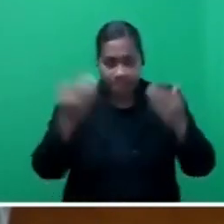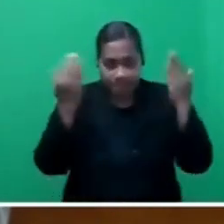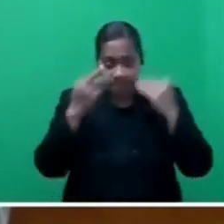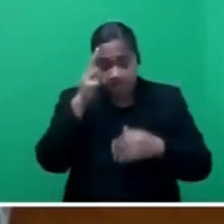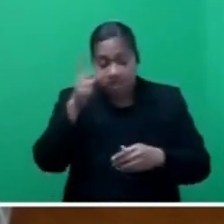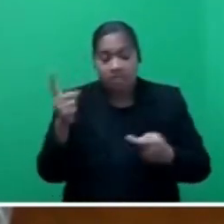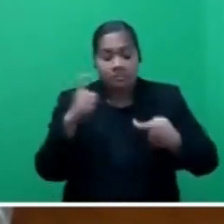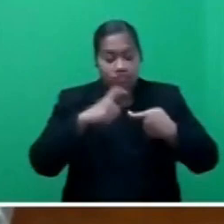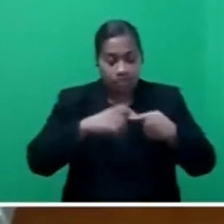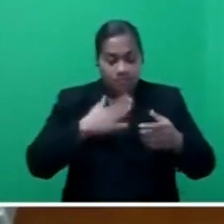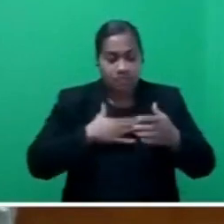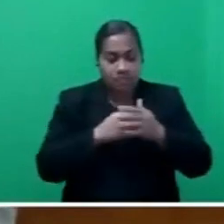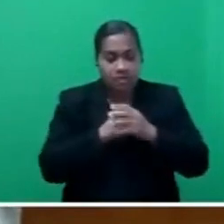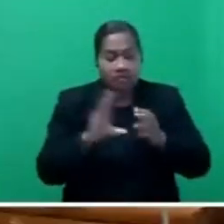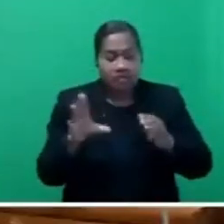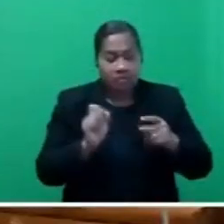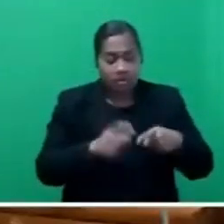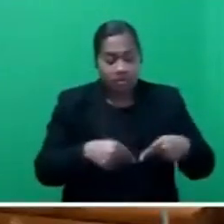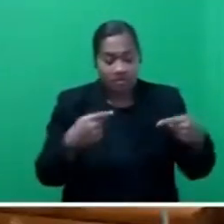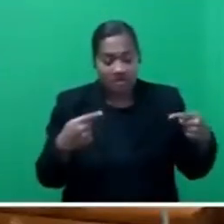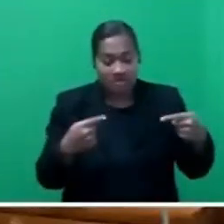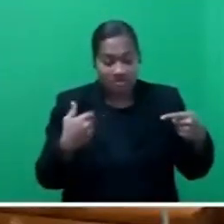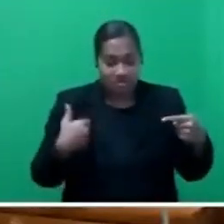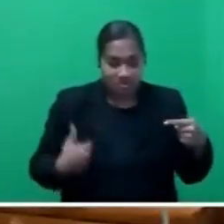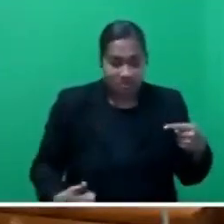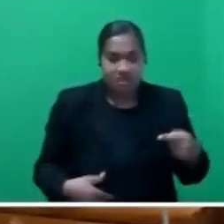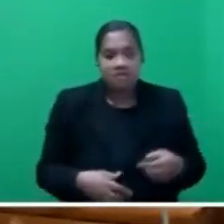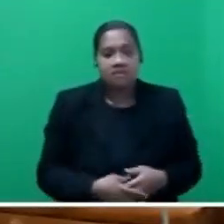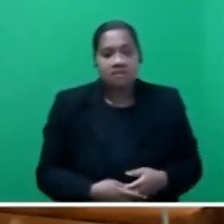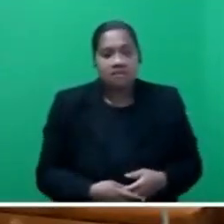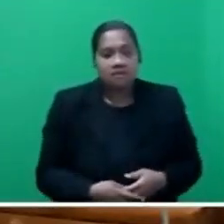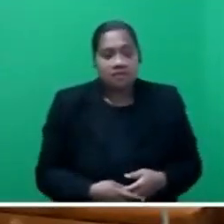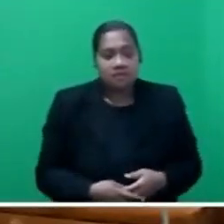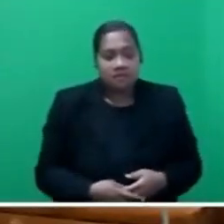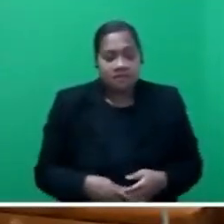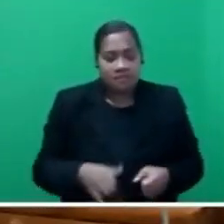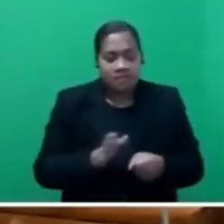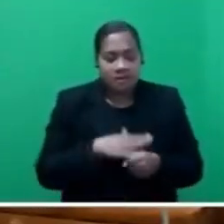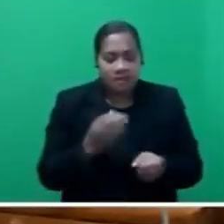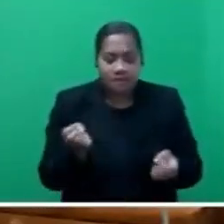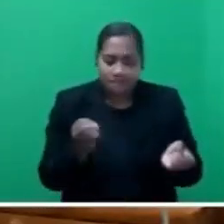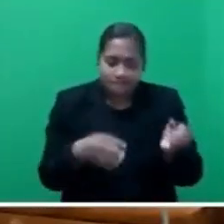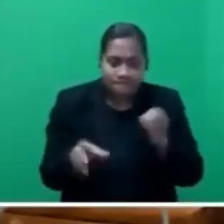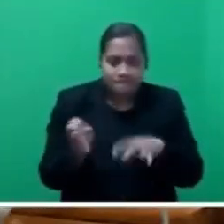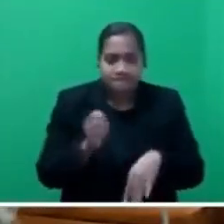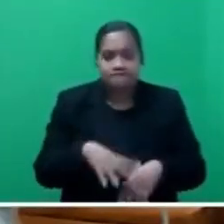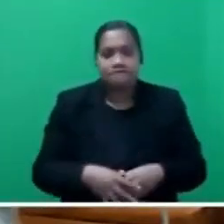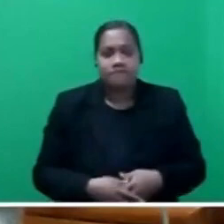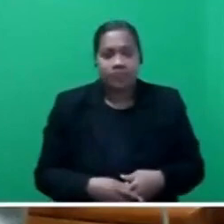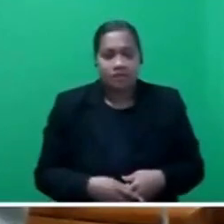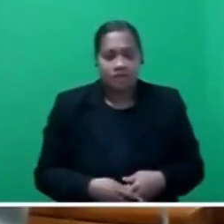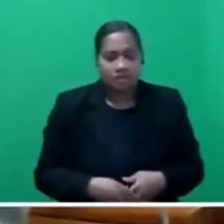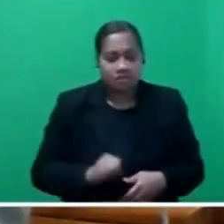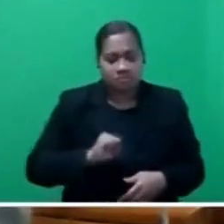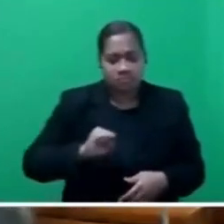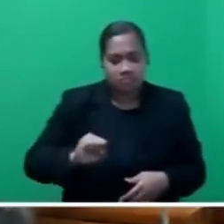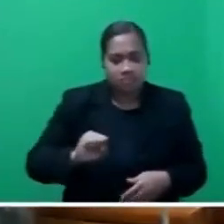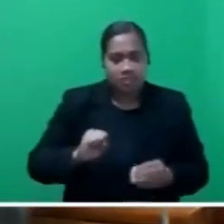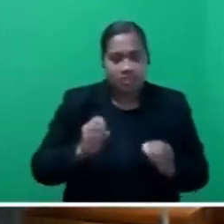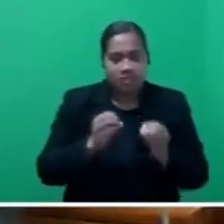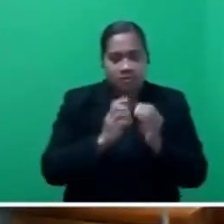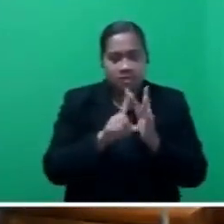from the Opposition side of the House in making a snap contribution and oppose the Bill No. 6 of 2022,